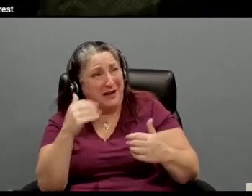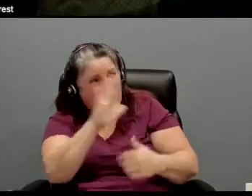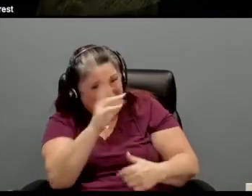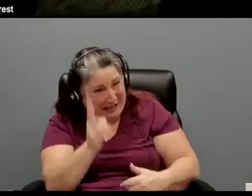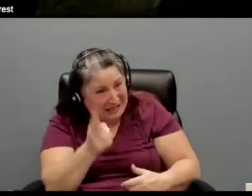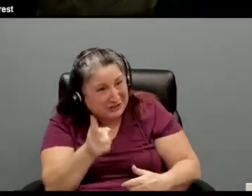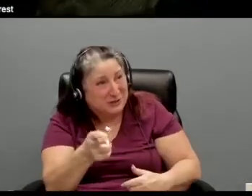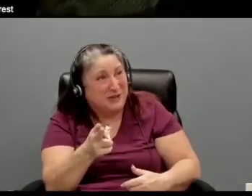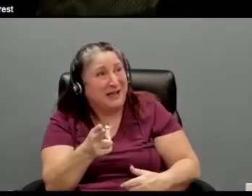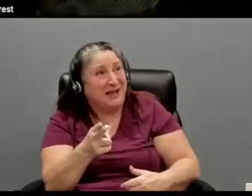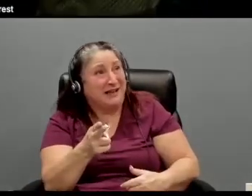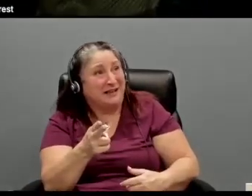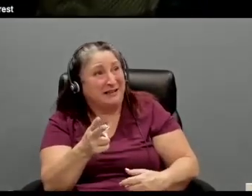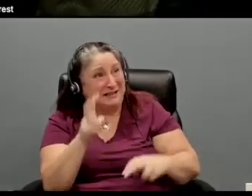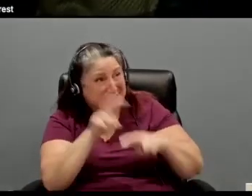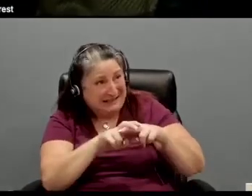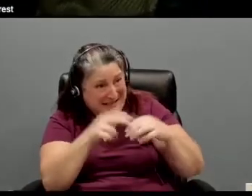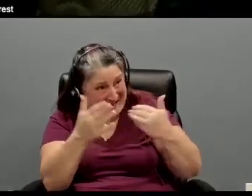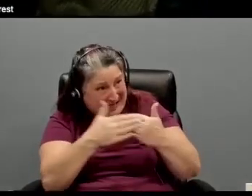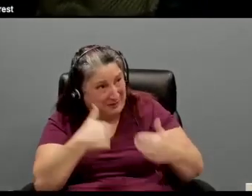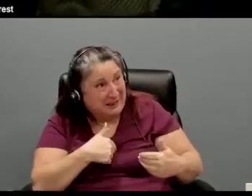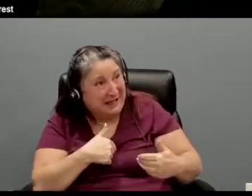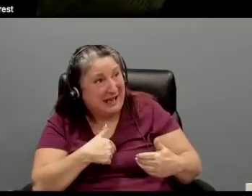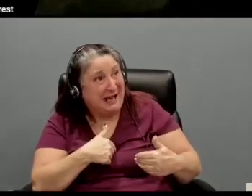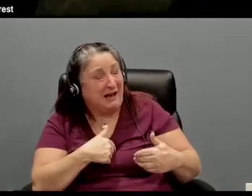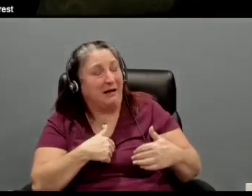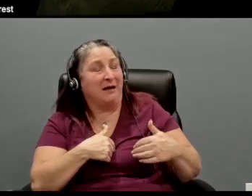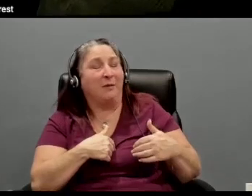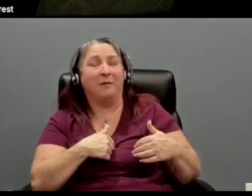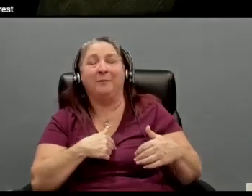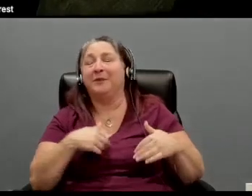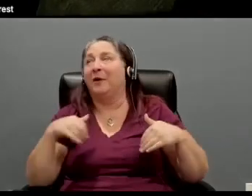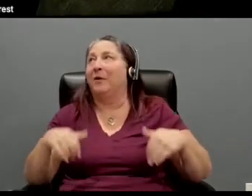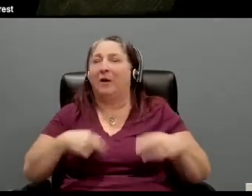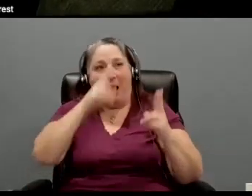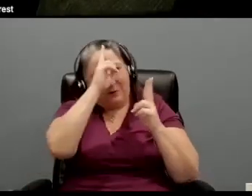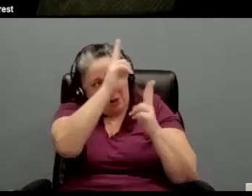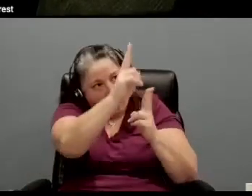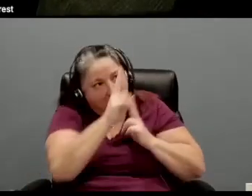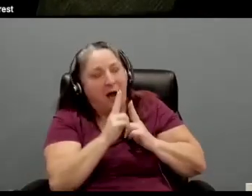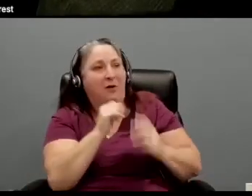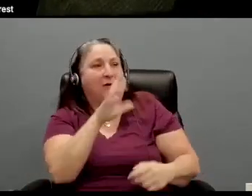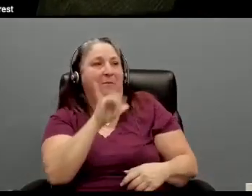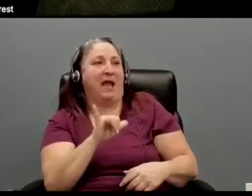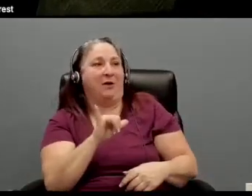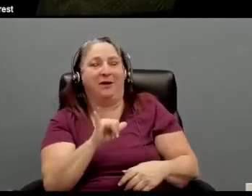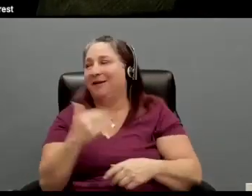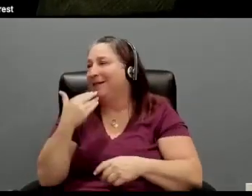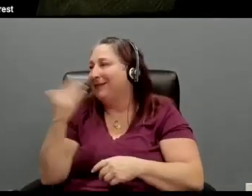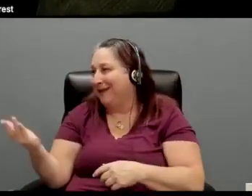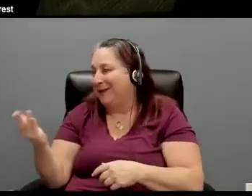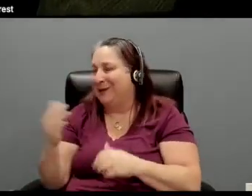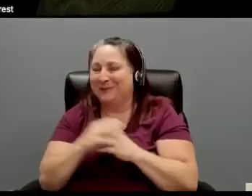sitting next to me is, it was an honor, Barry. And it